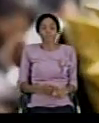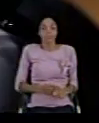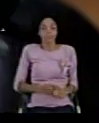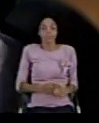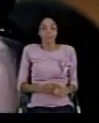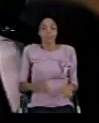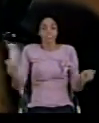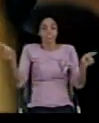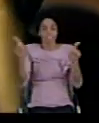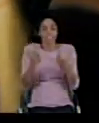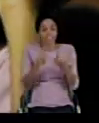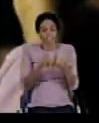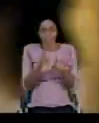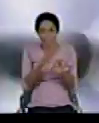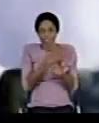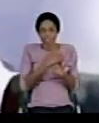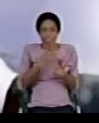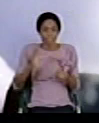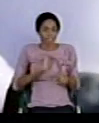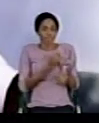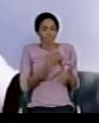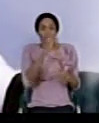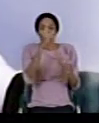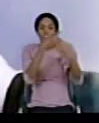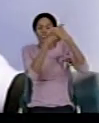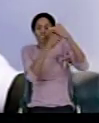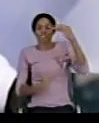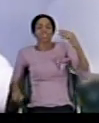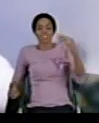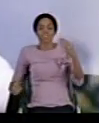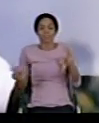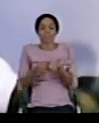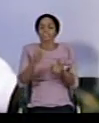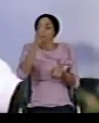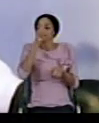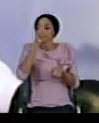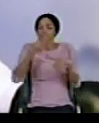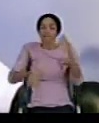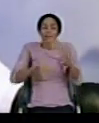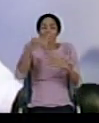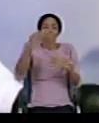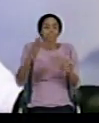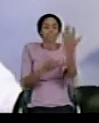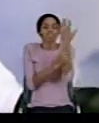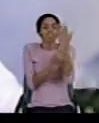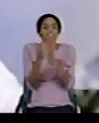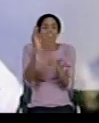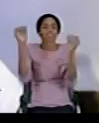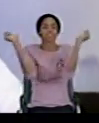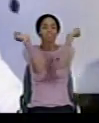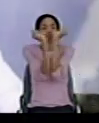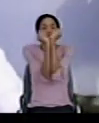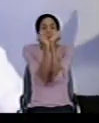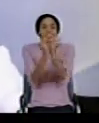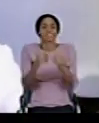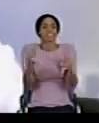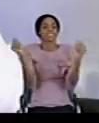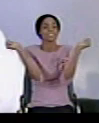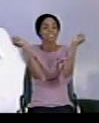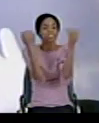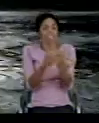Our soul is escaped as a bird. Out of the snail of the fowler, the snare is broken.